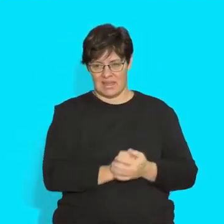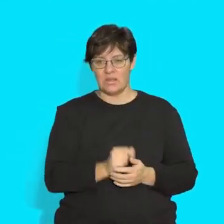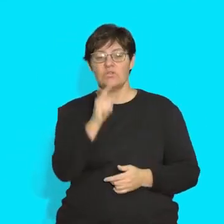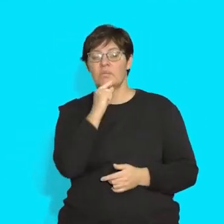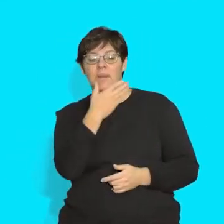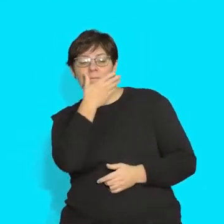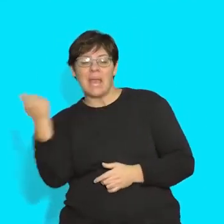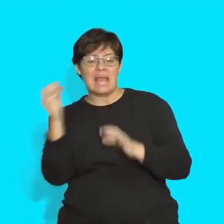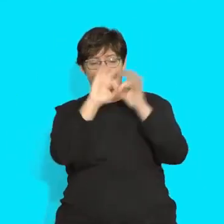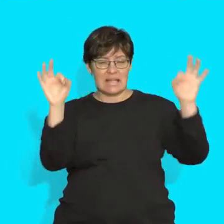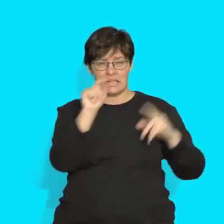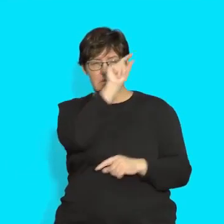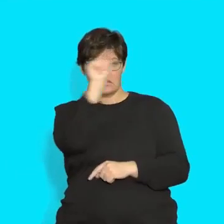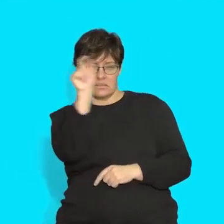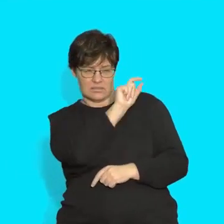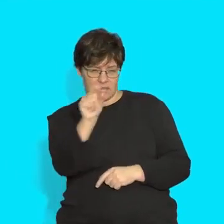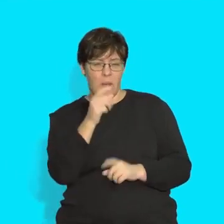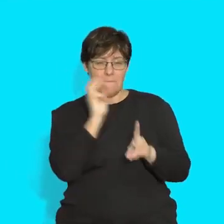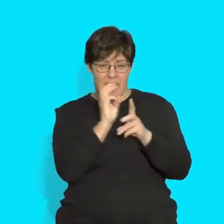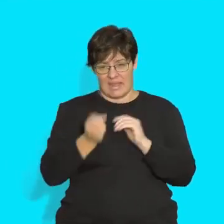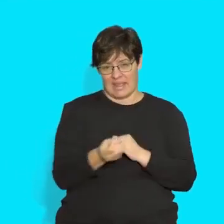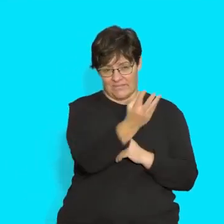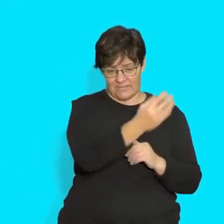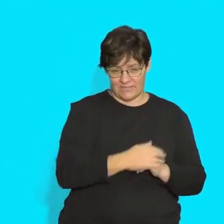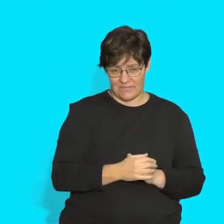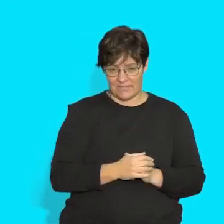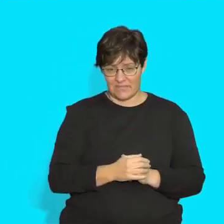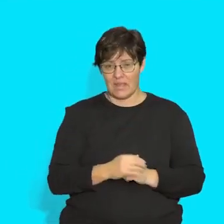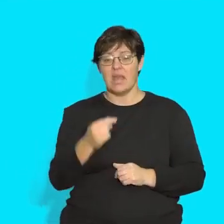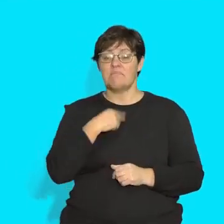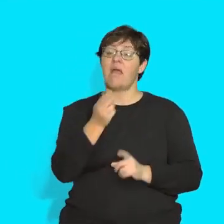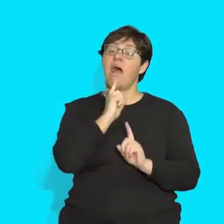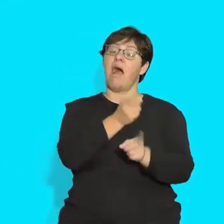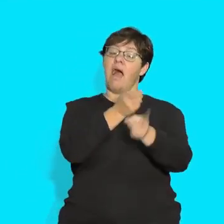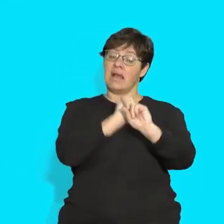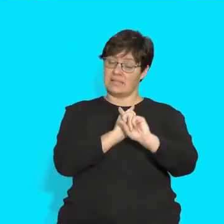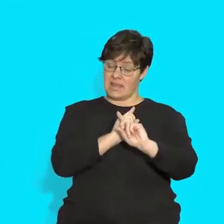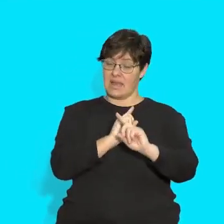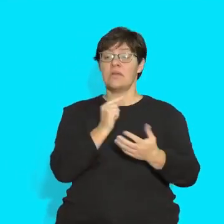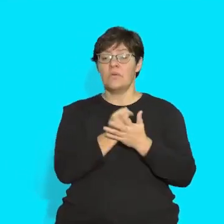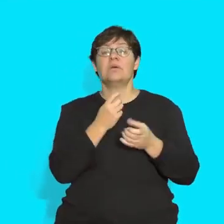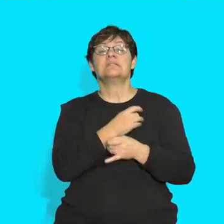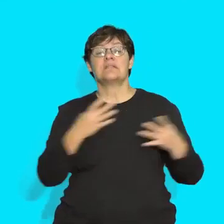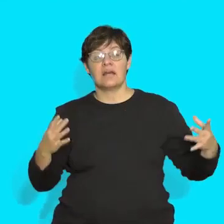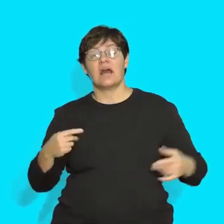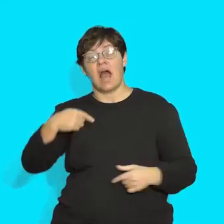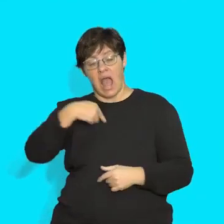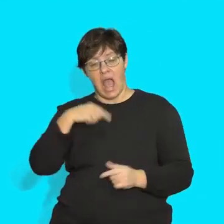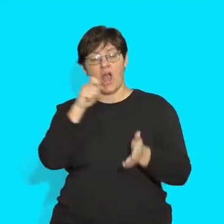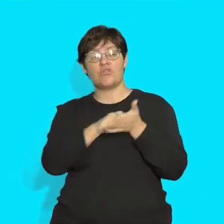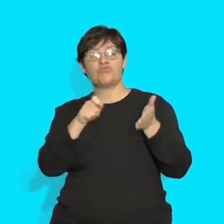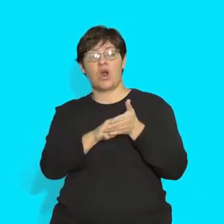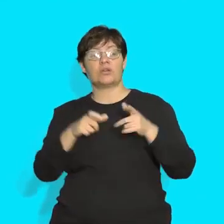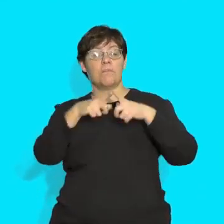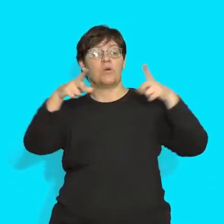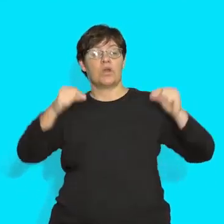sentence to write on a postcard to your mother. Each time you give me an answer, you must start with, I wrote a postcard to